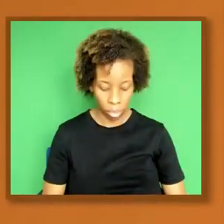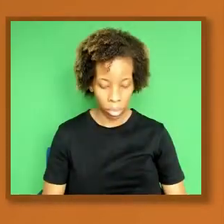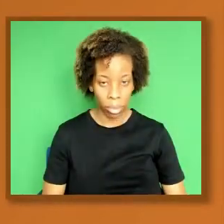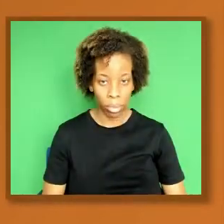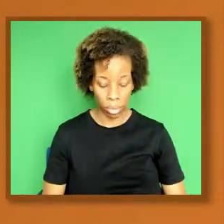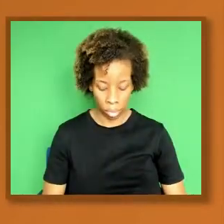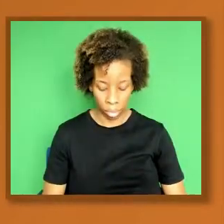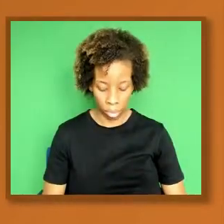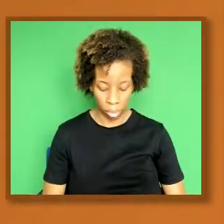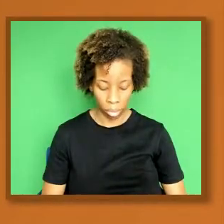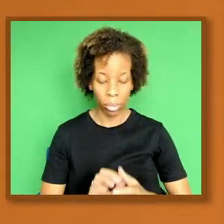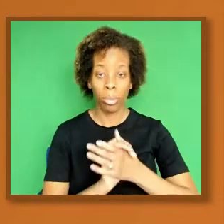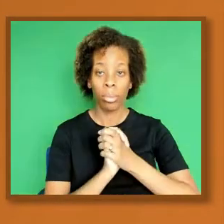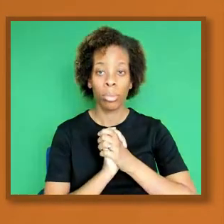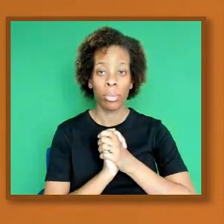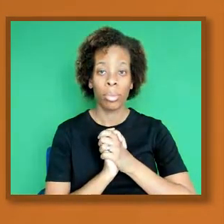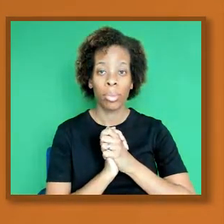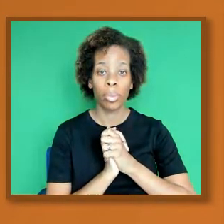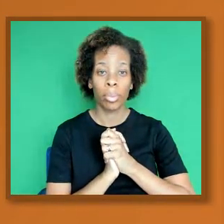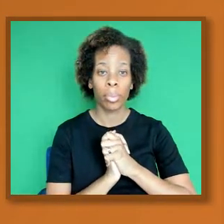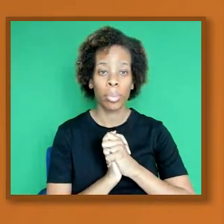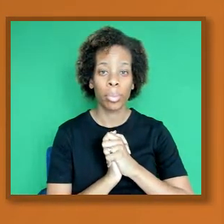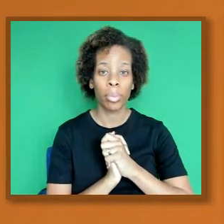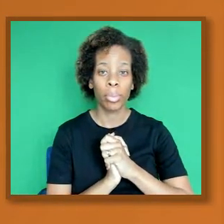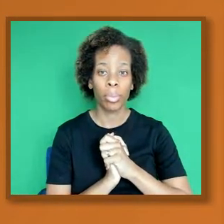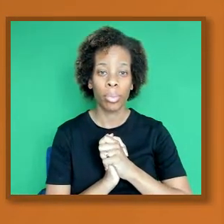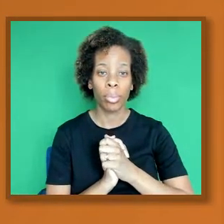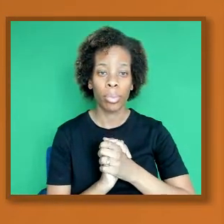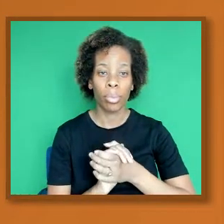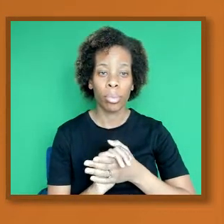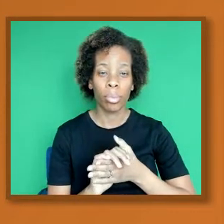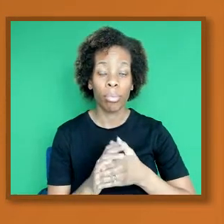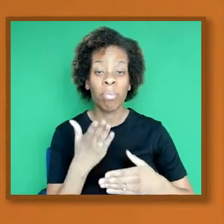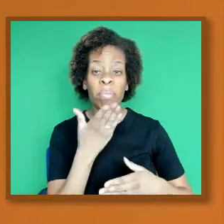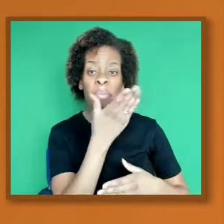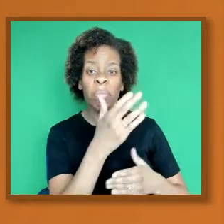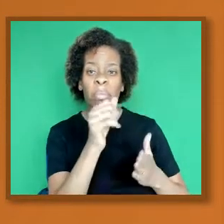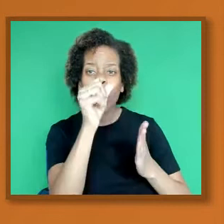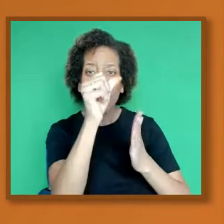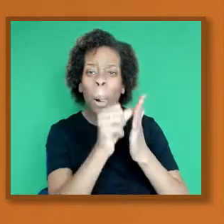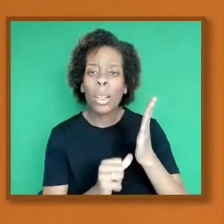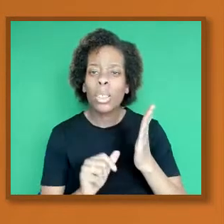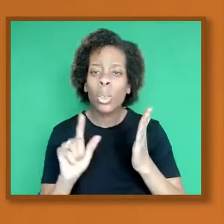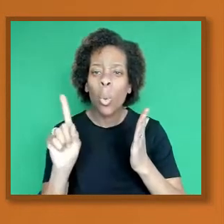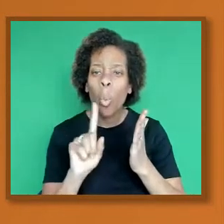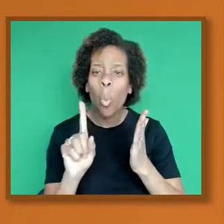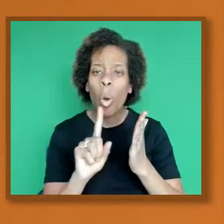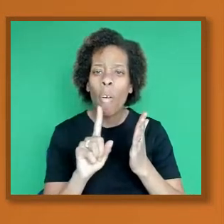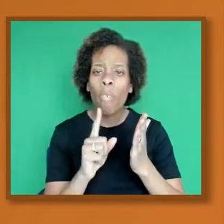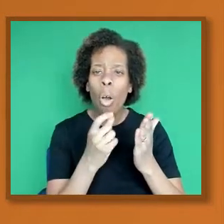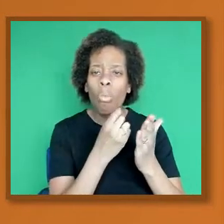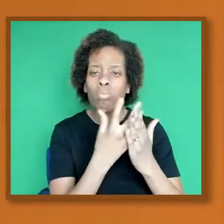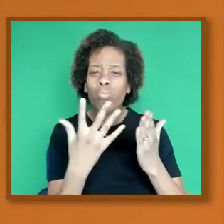This is just a resource list of where you can find some more